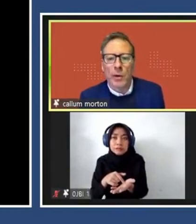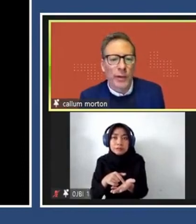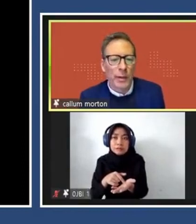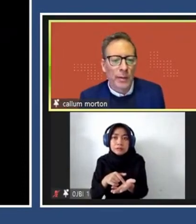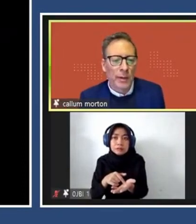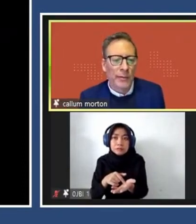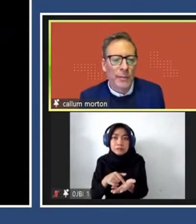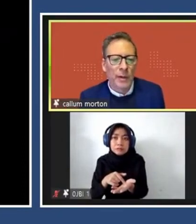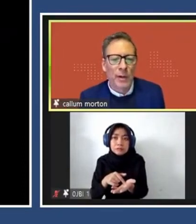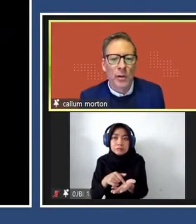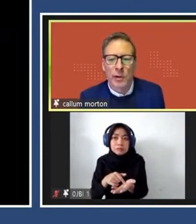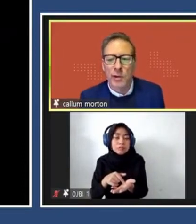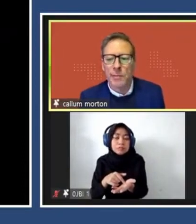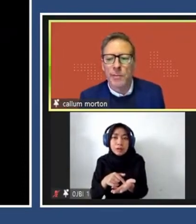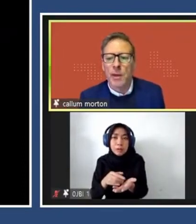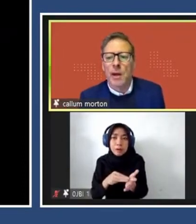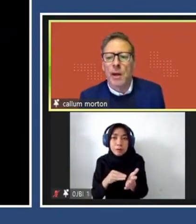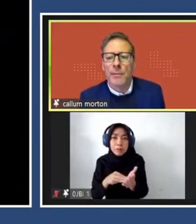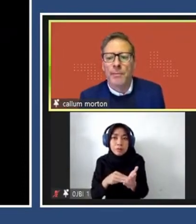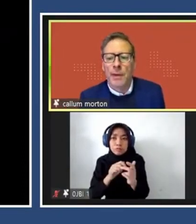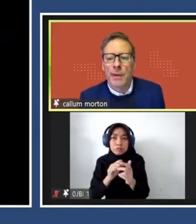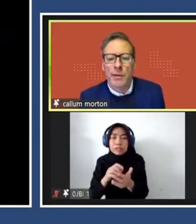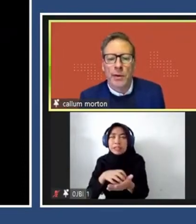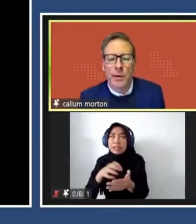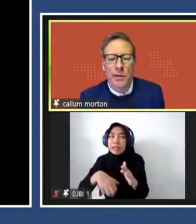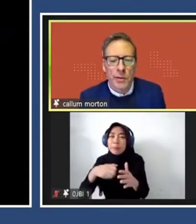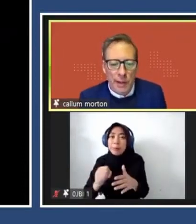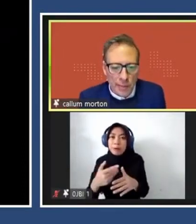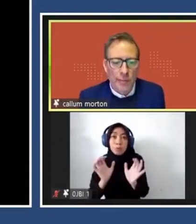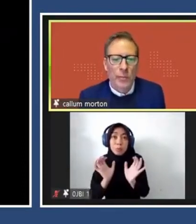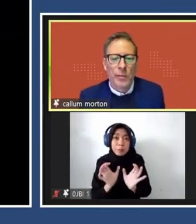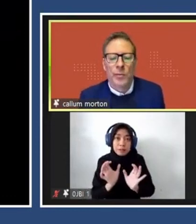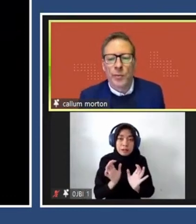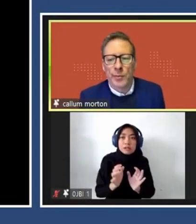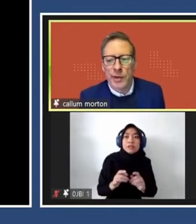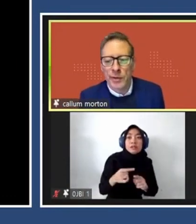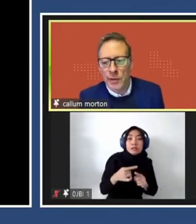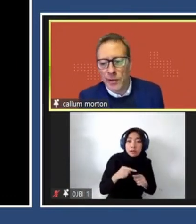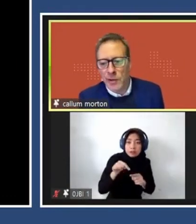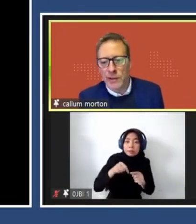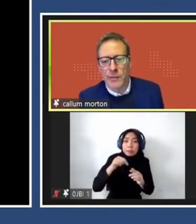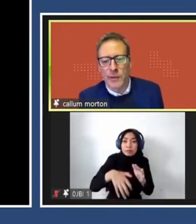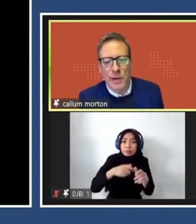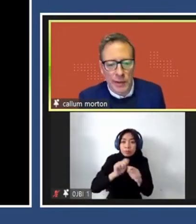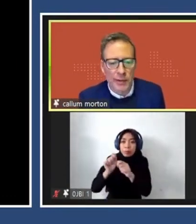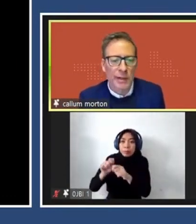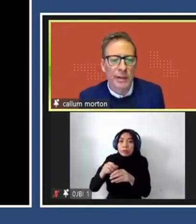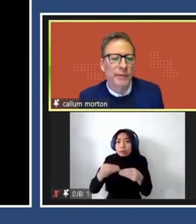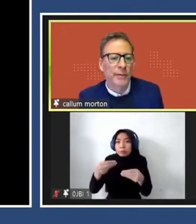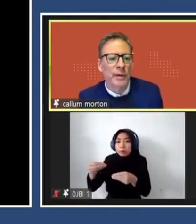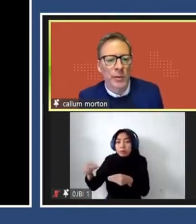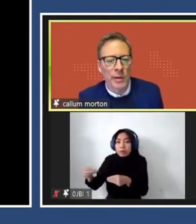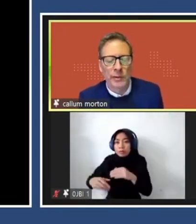very wealthy from the gold rush. And I used to, yeah, so that material extracted from the